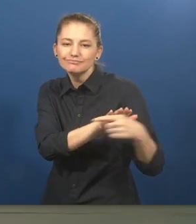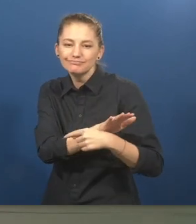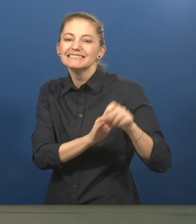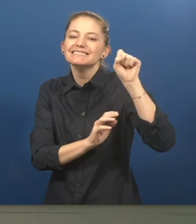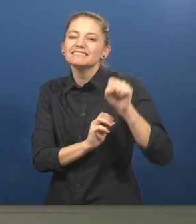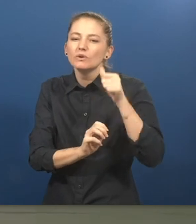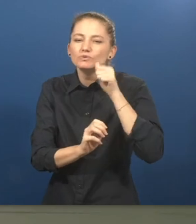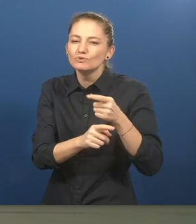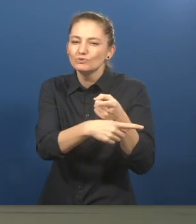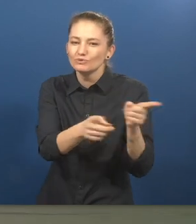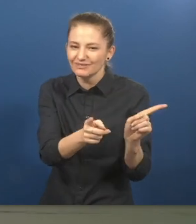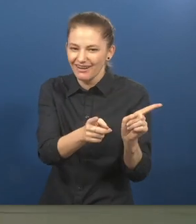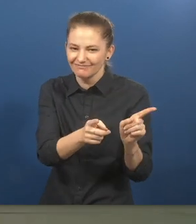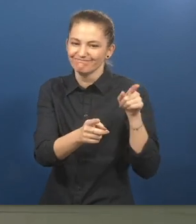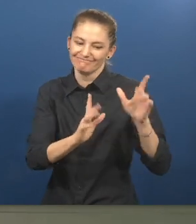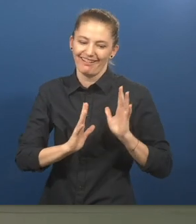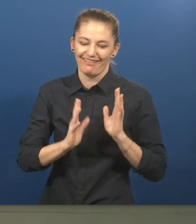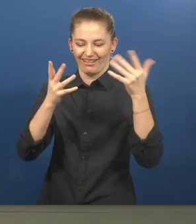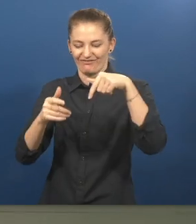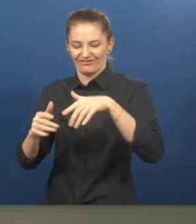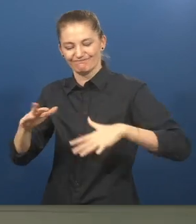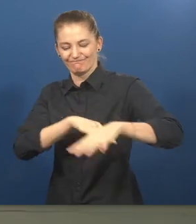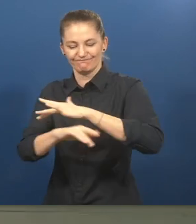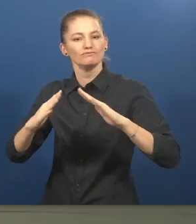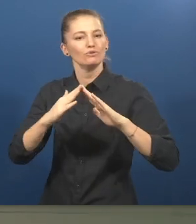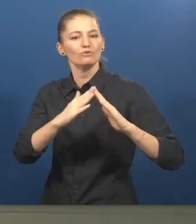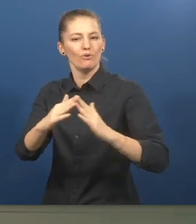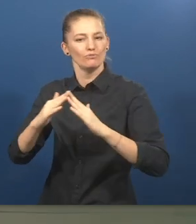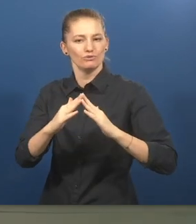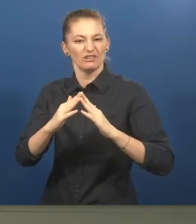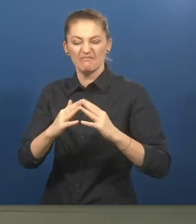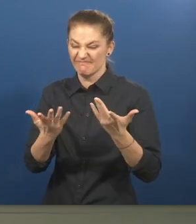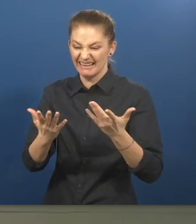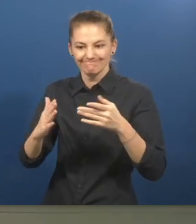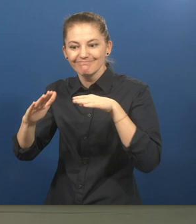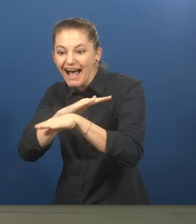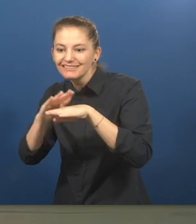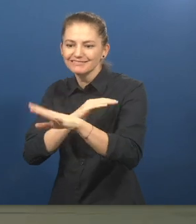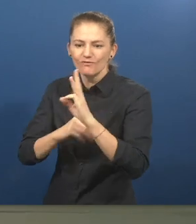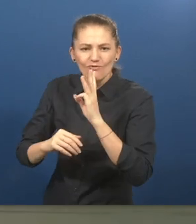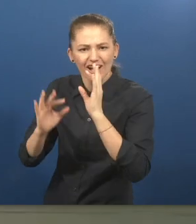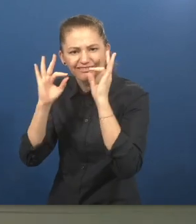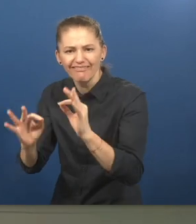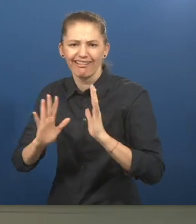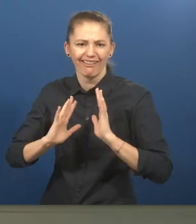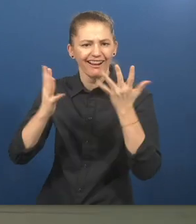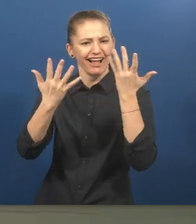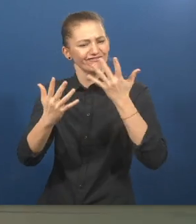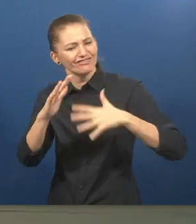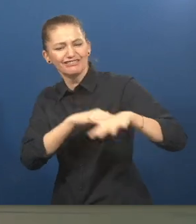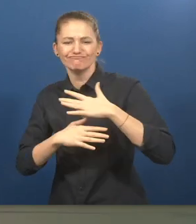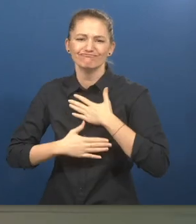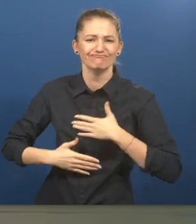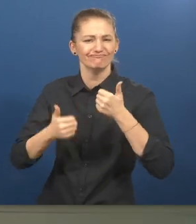refugees are living in communities but lack the water and livelihoods opportunities to really